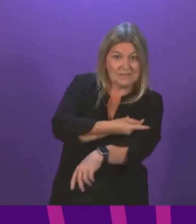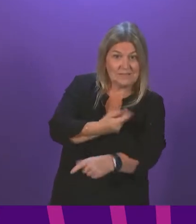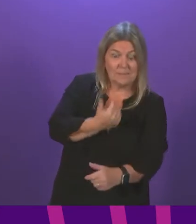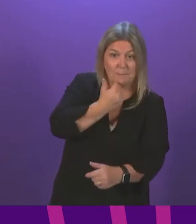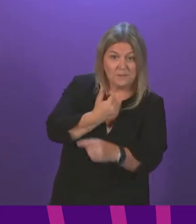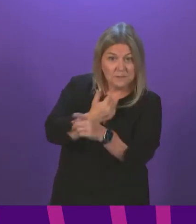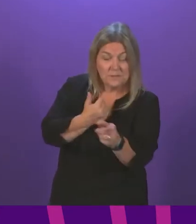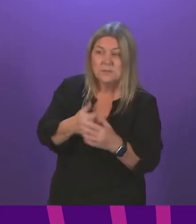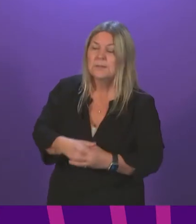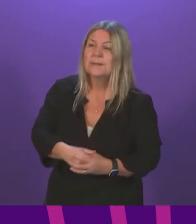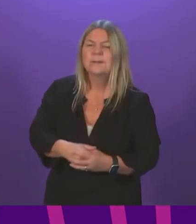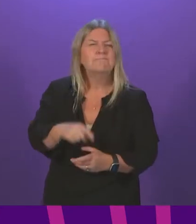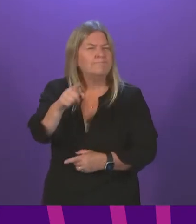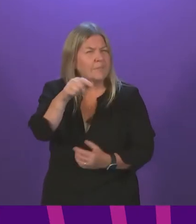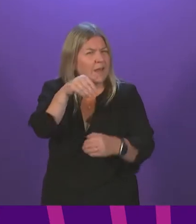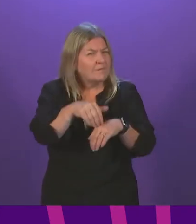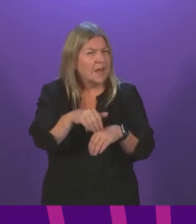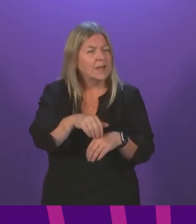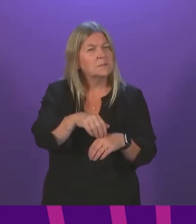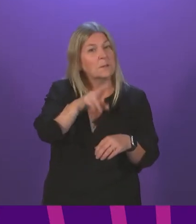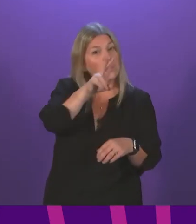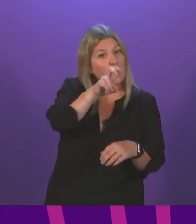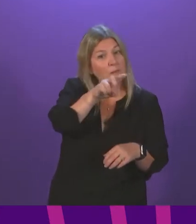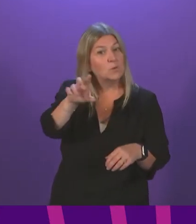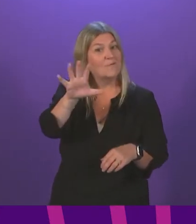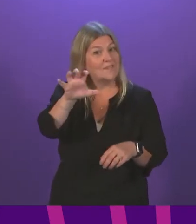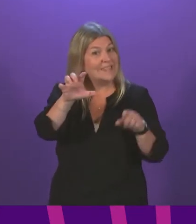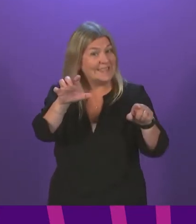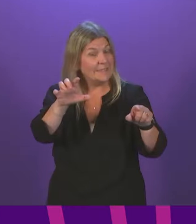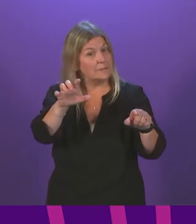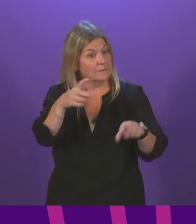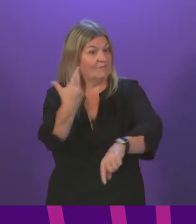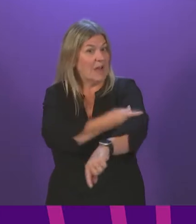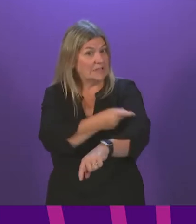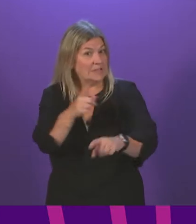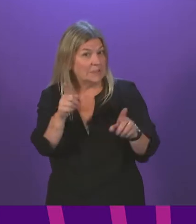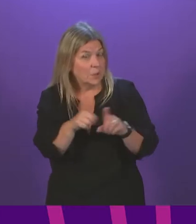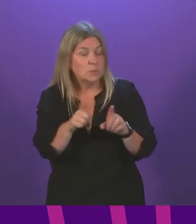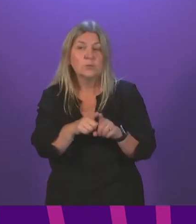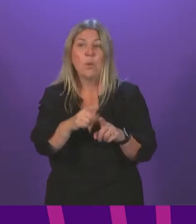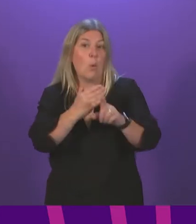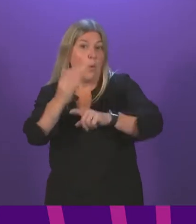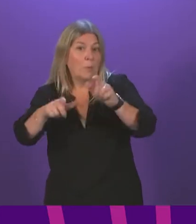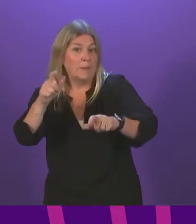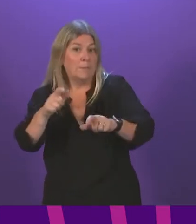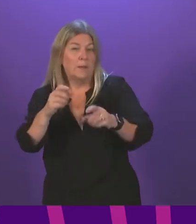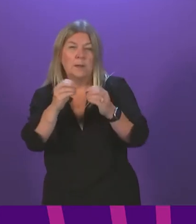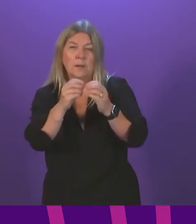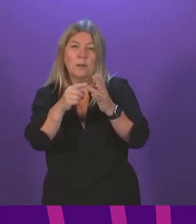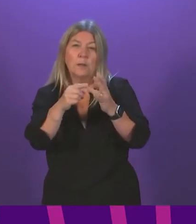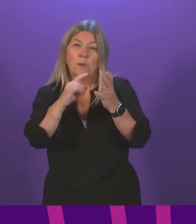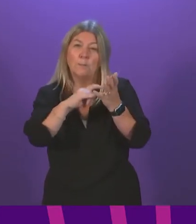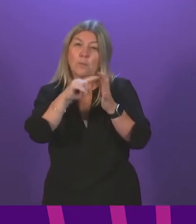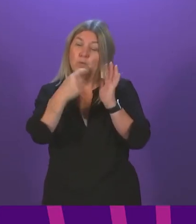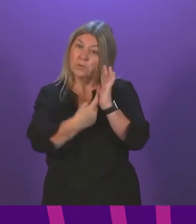12 to 15-year-olds being given vaccinations and older people getting boosters? And does that impact on